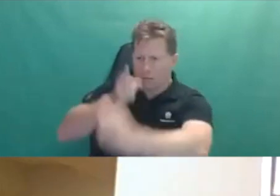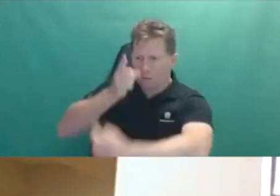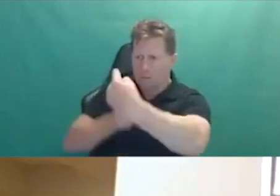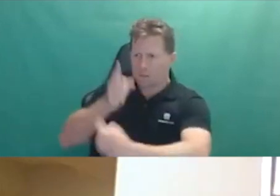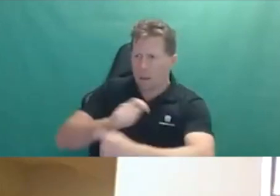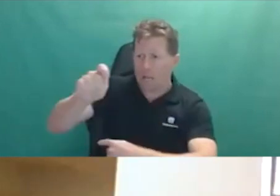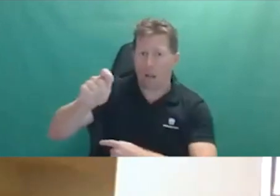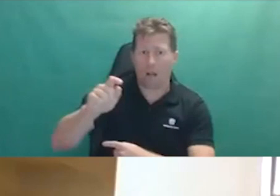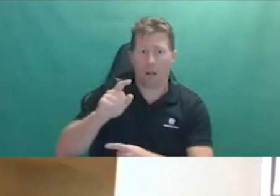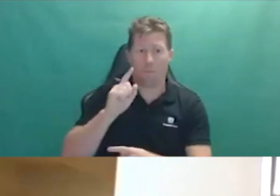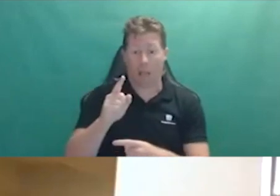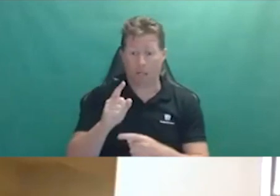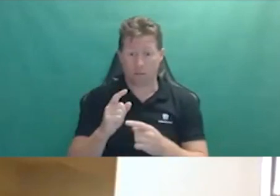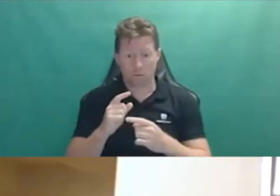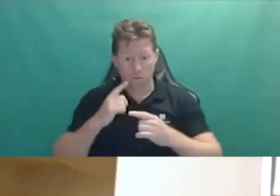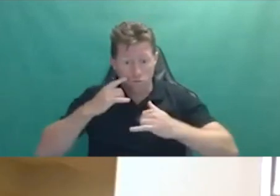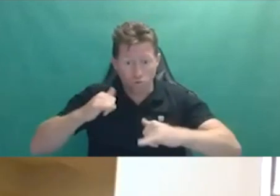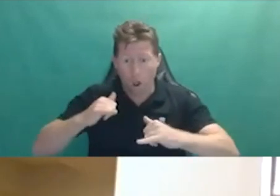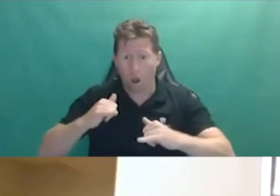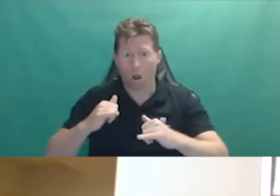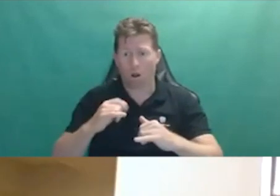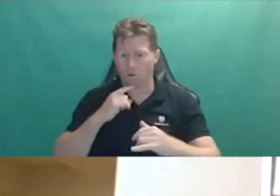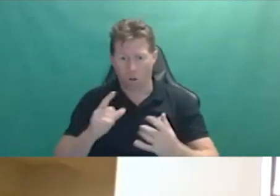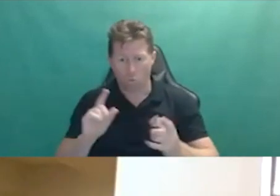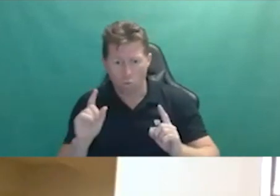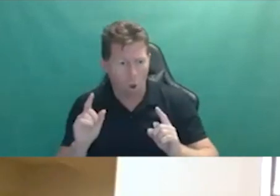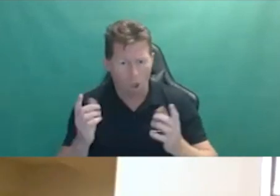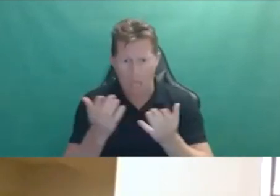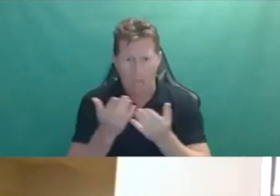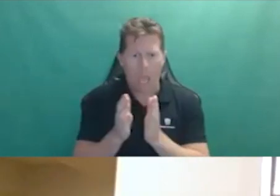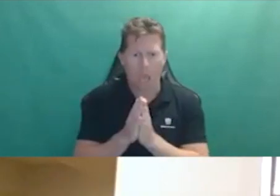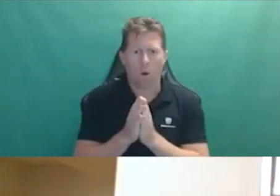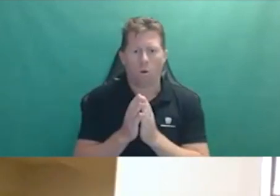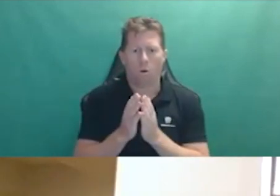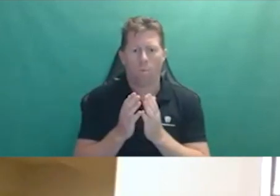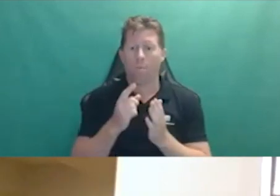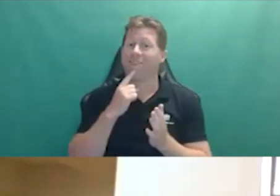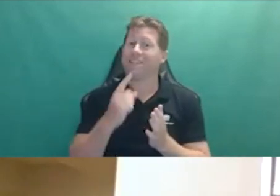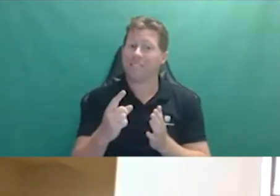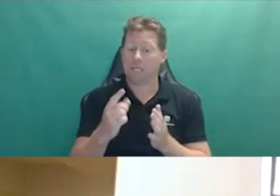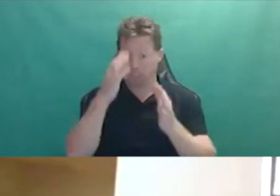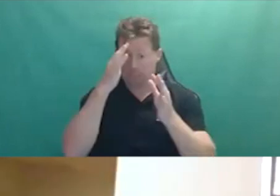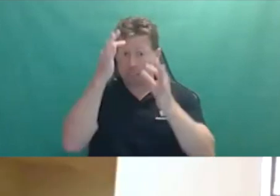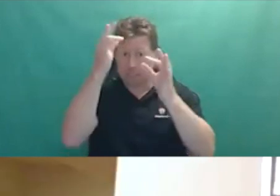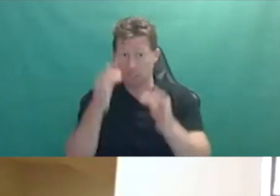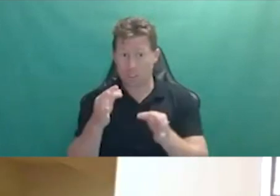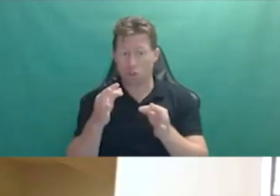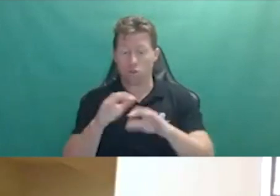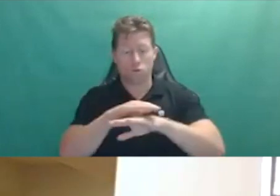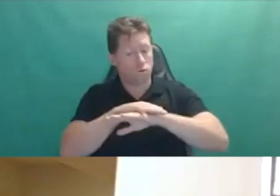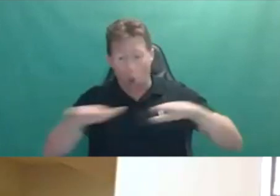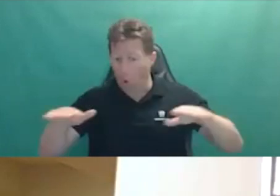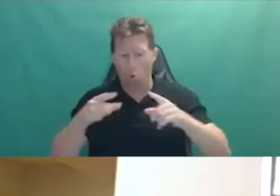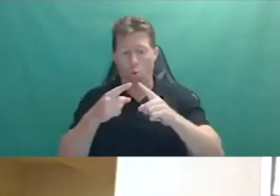reports and the results will be accurate, and they've also said that the decision not to grant an exemption for any independent